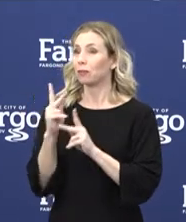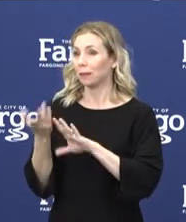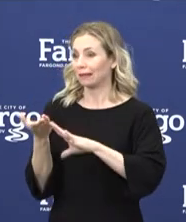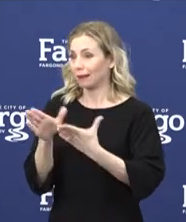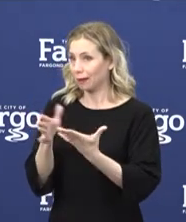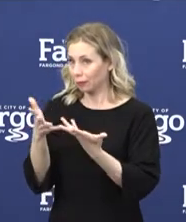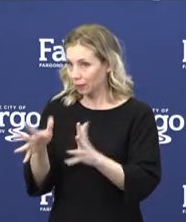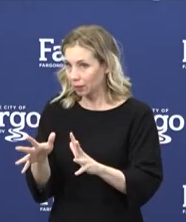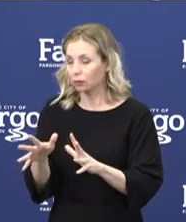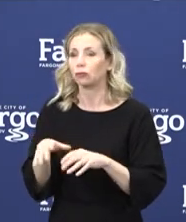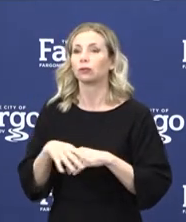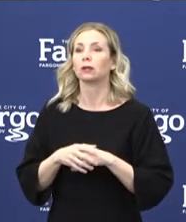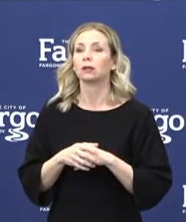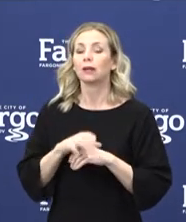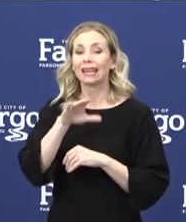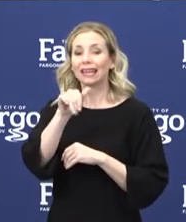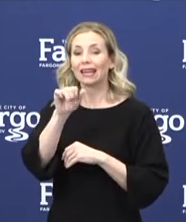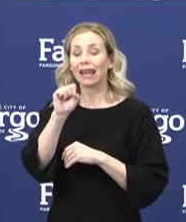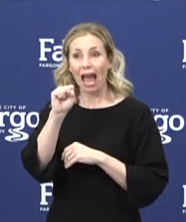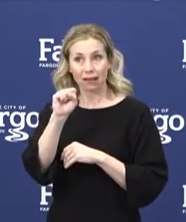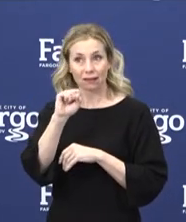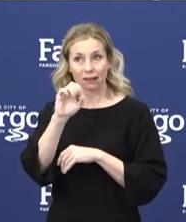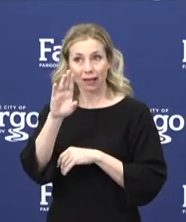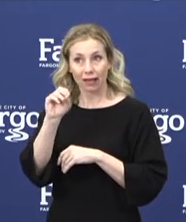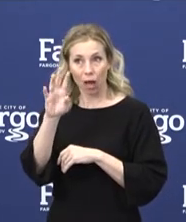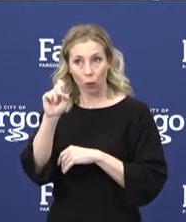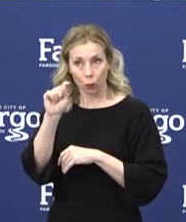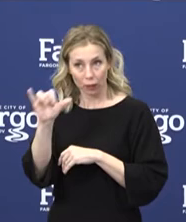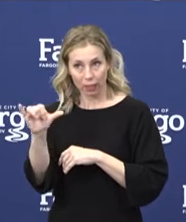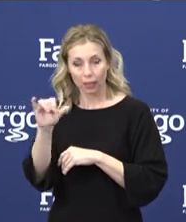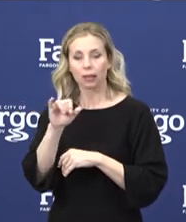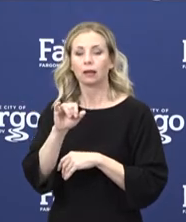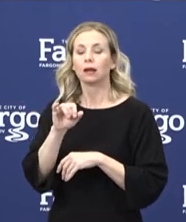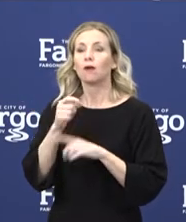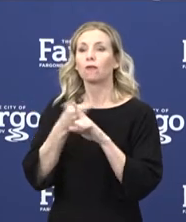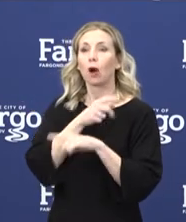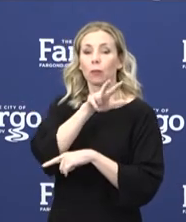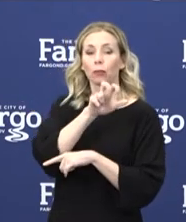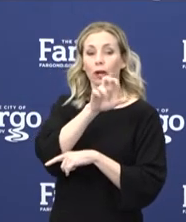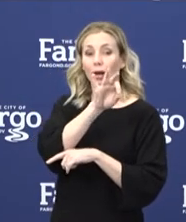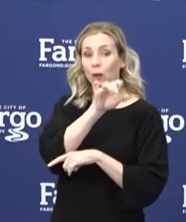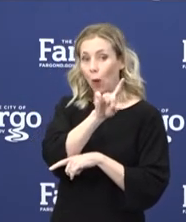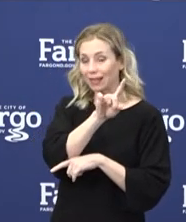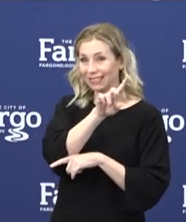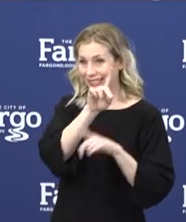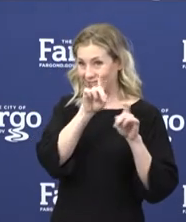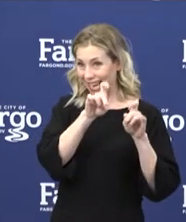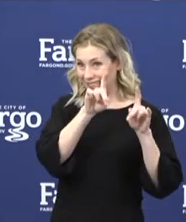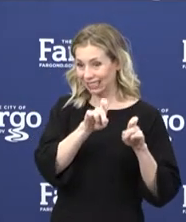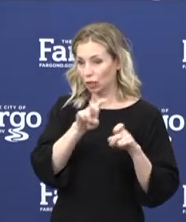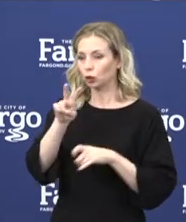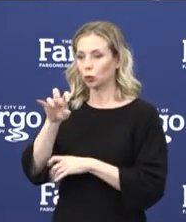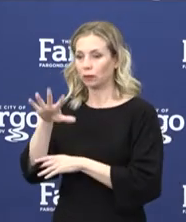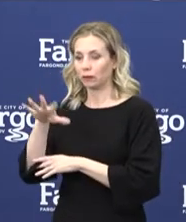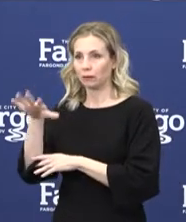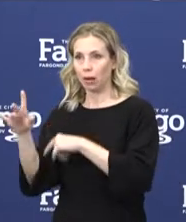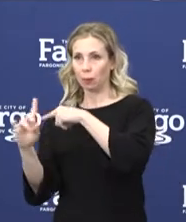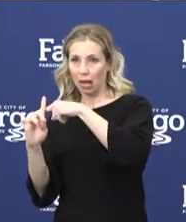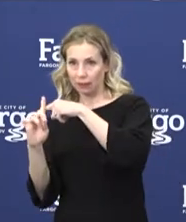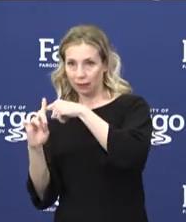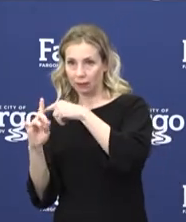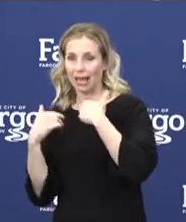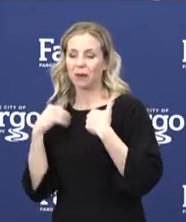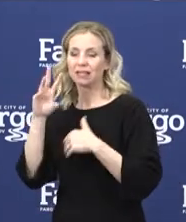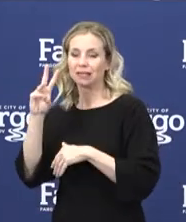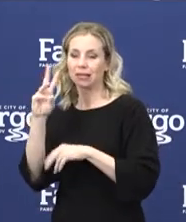Cass County numbers 255 positive out of 3,391 tests and six deaths within Cass County.